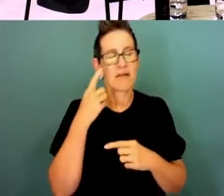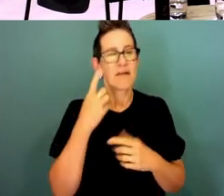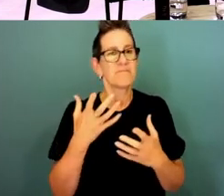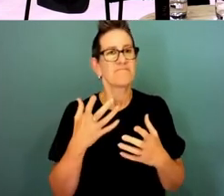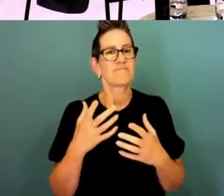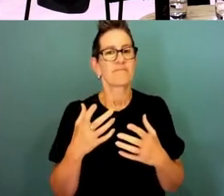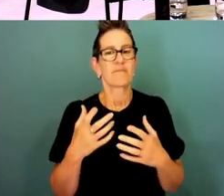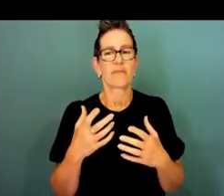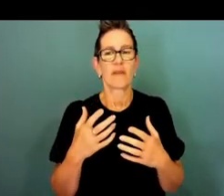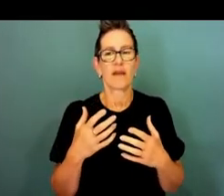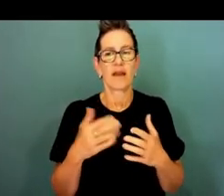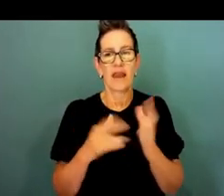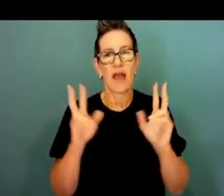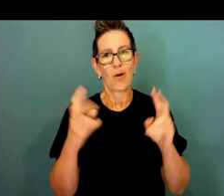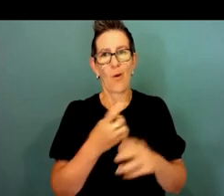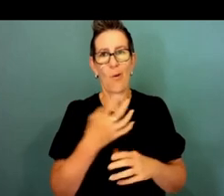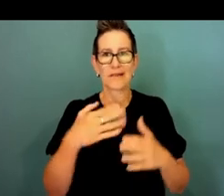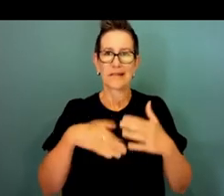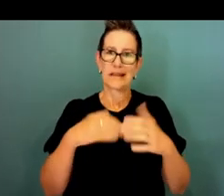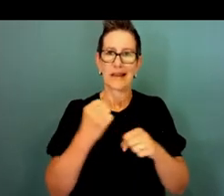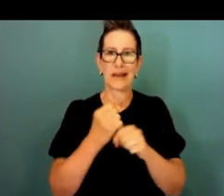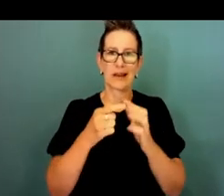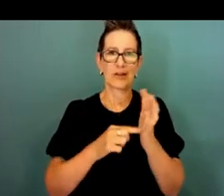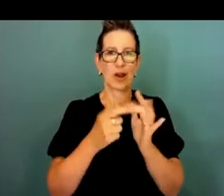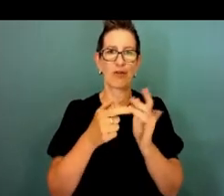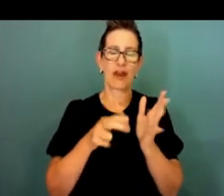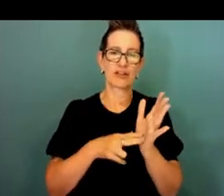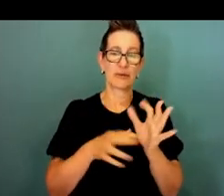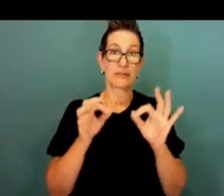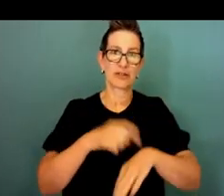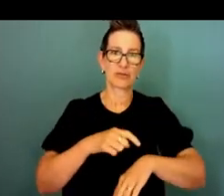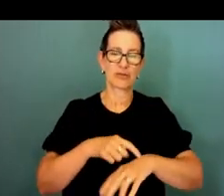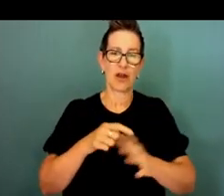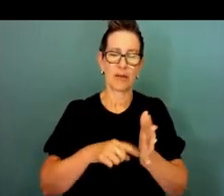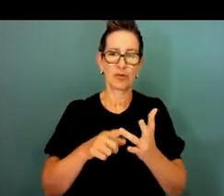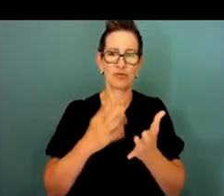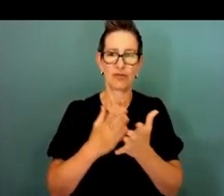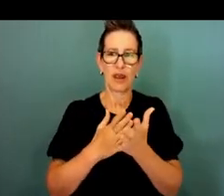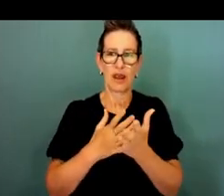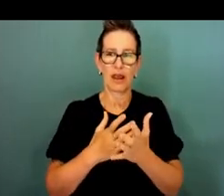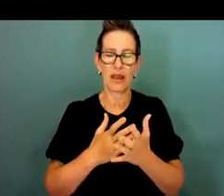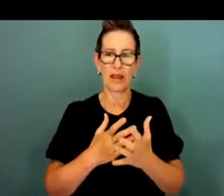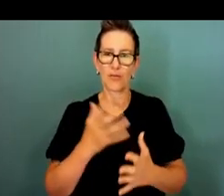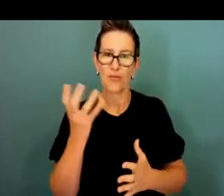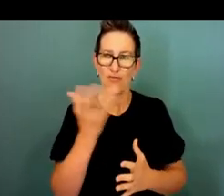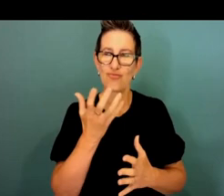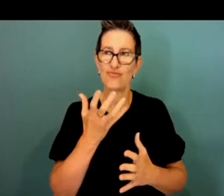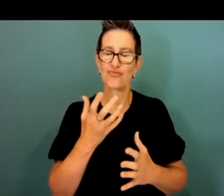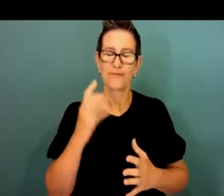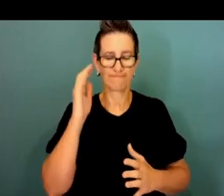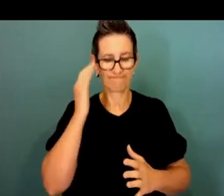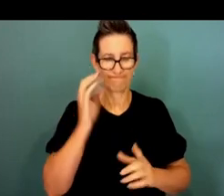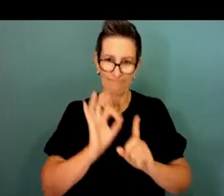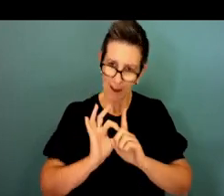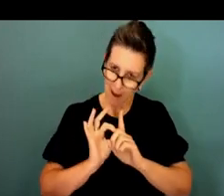a once-in-a-generation opportunity to really stretch and do that real improvement. We're always